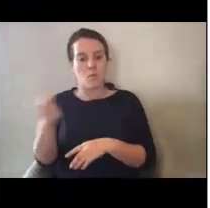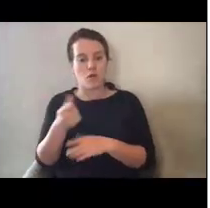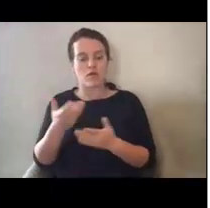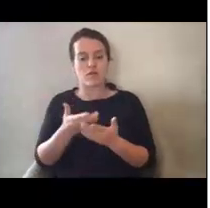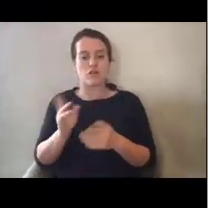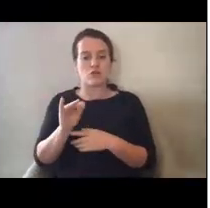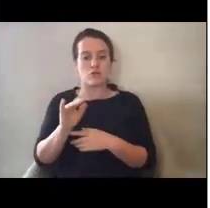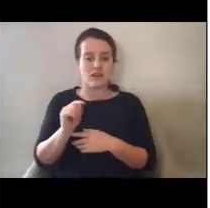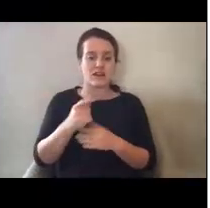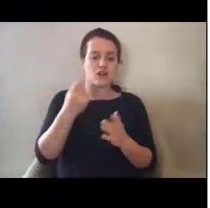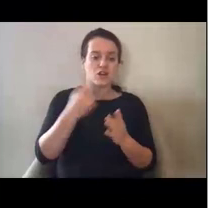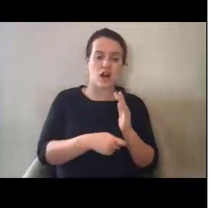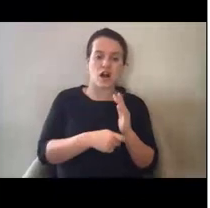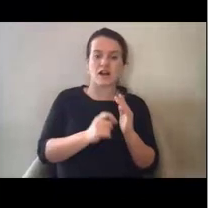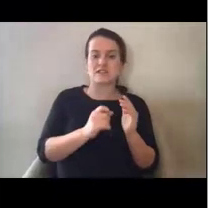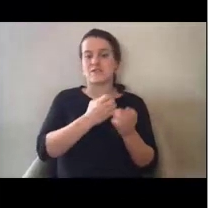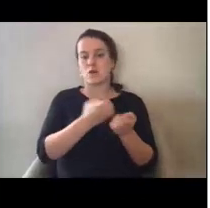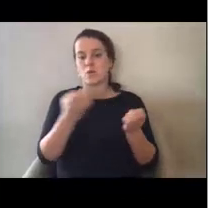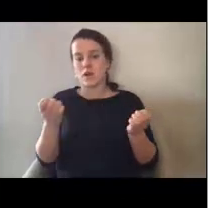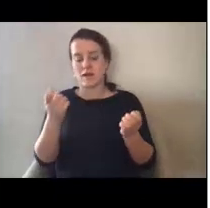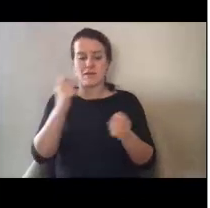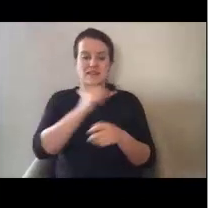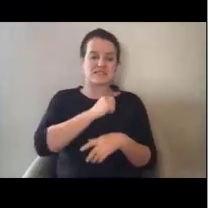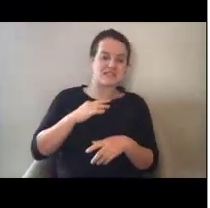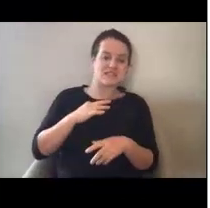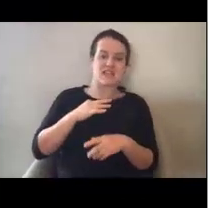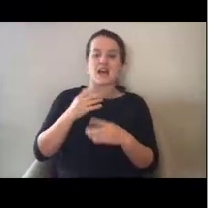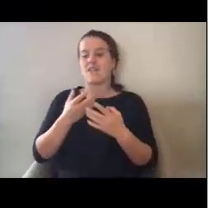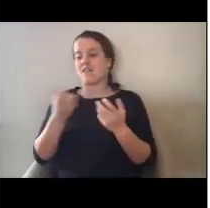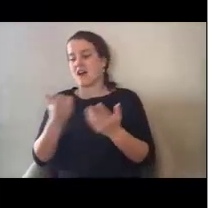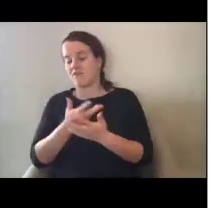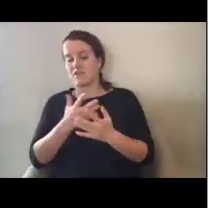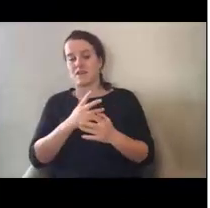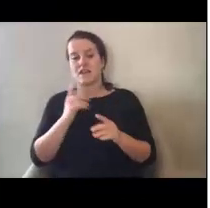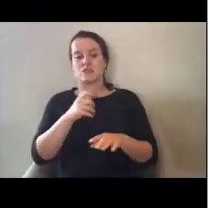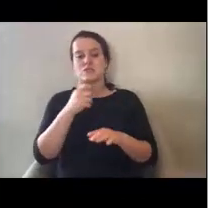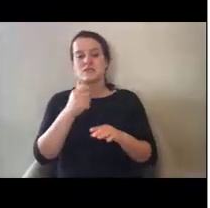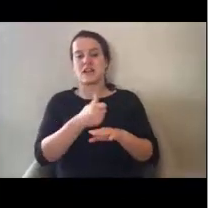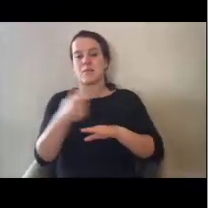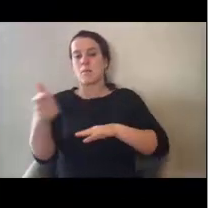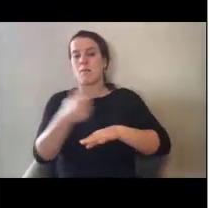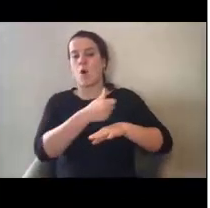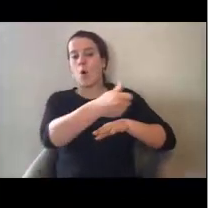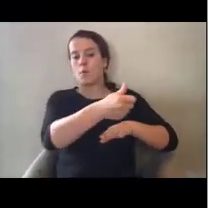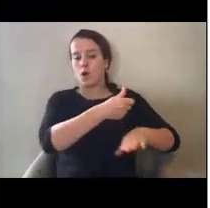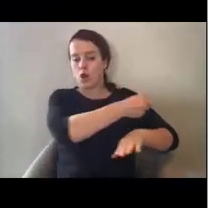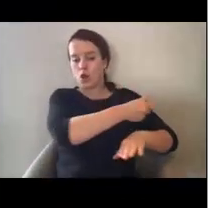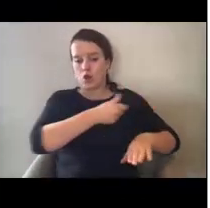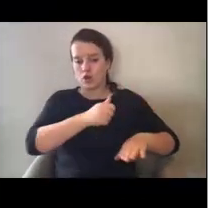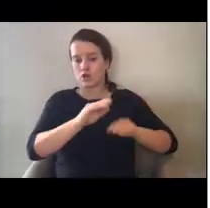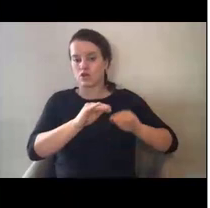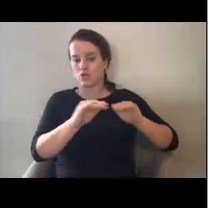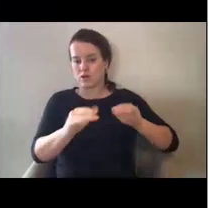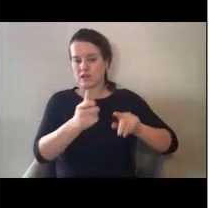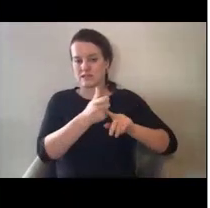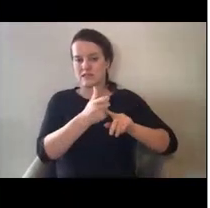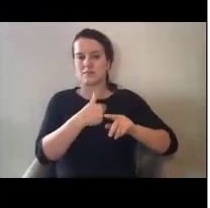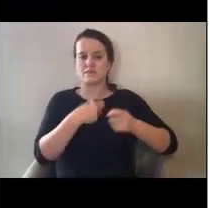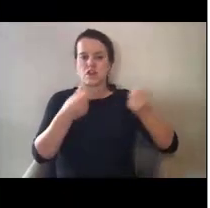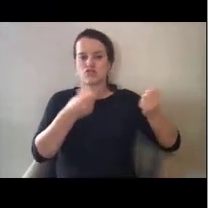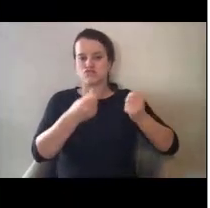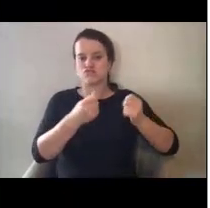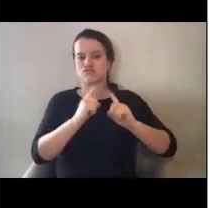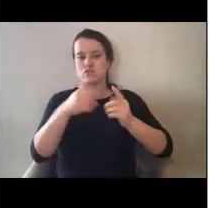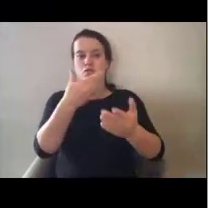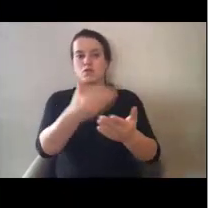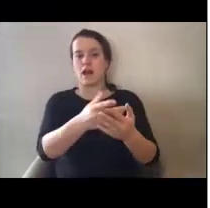in order to set up mobile units that can reach remote areas or reach individuals that otherwise would not be able to